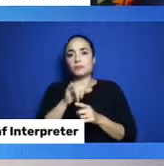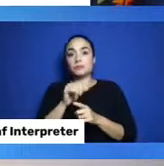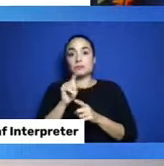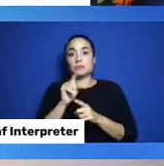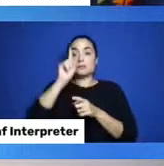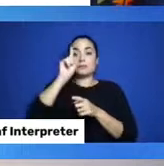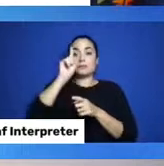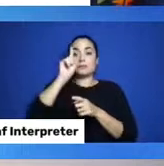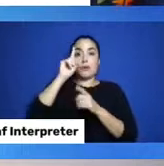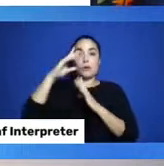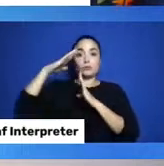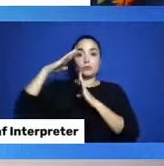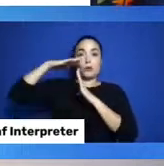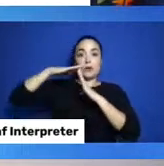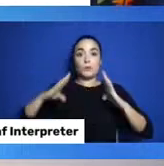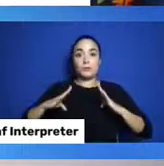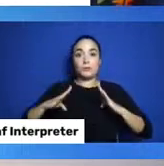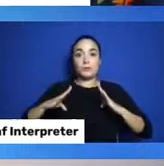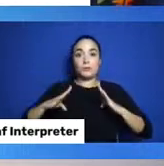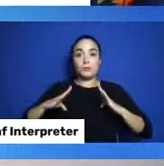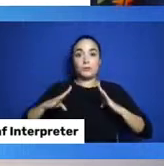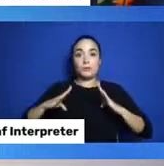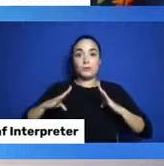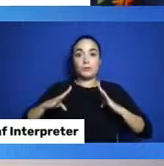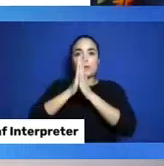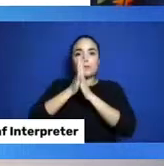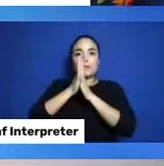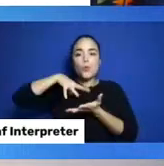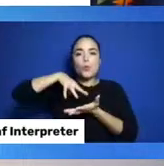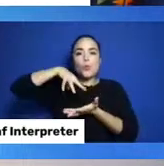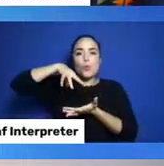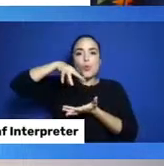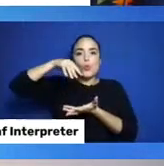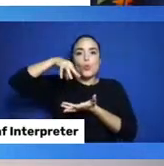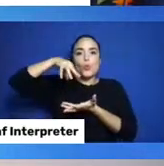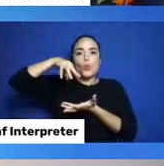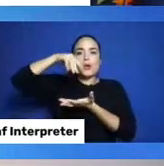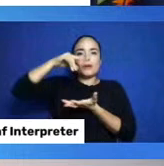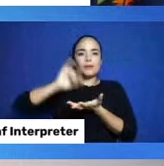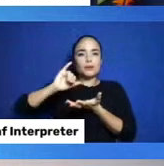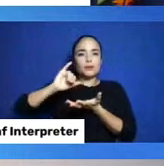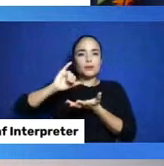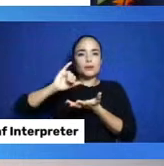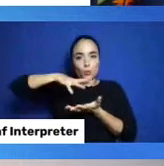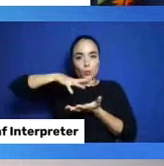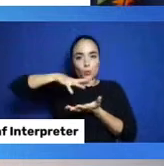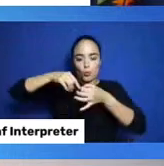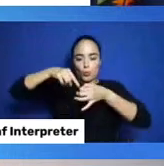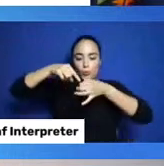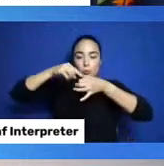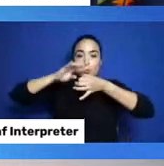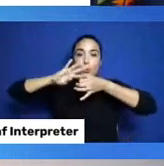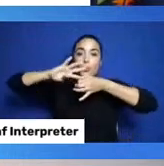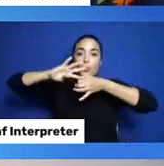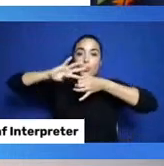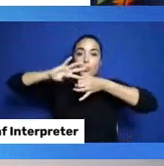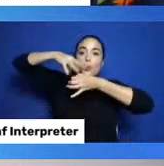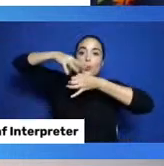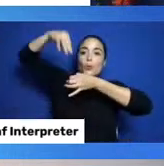vacuum. So, hot air rises and cooler air is . We have lots and lots coming in about holes.